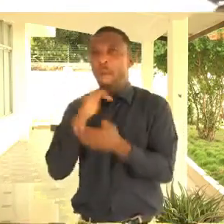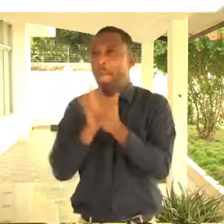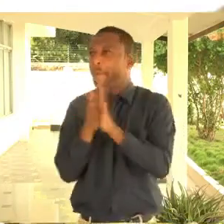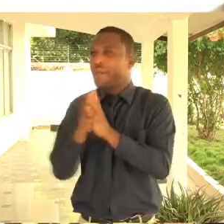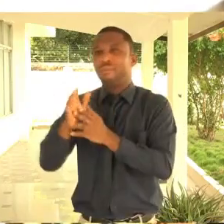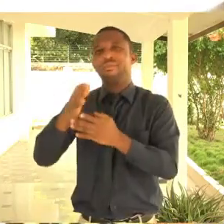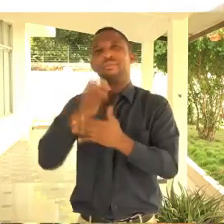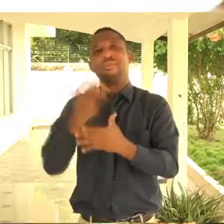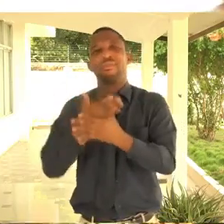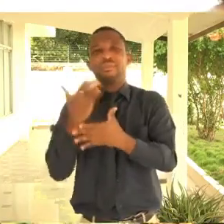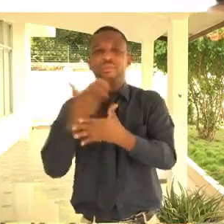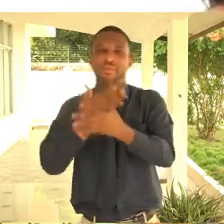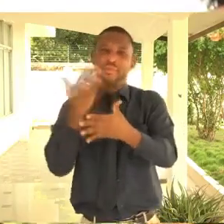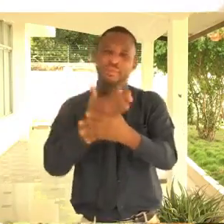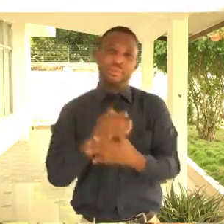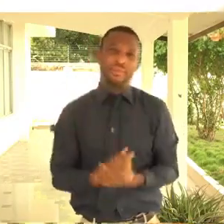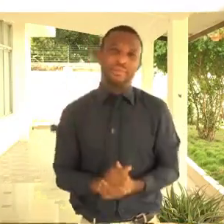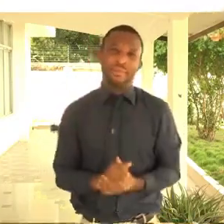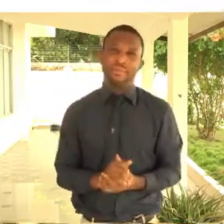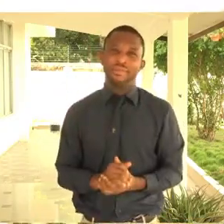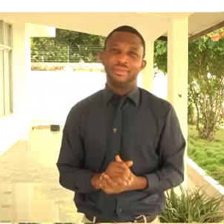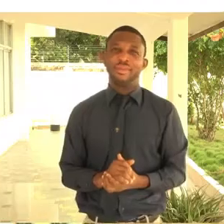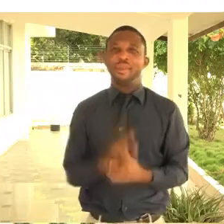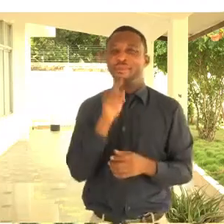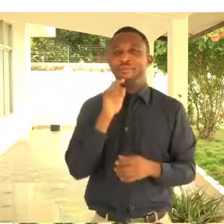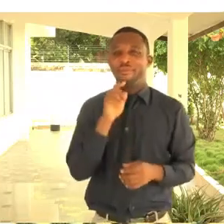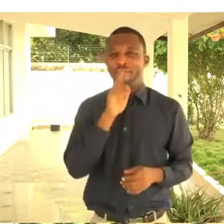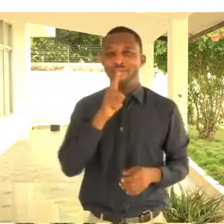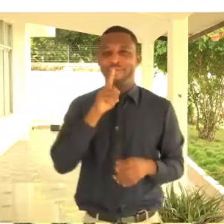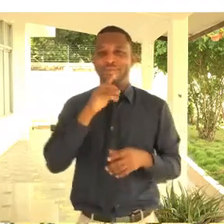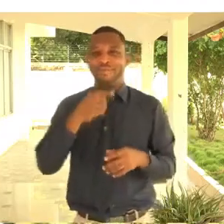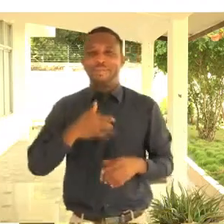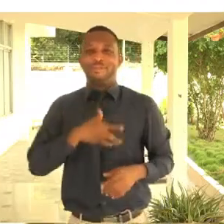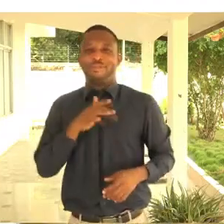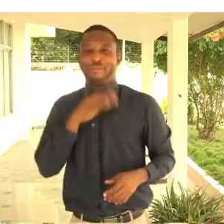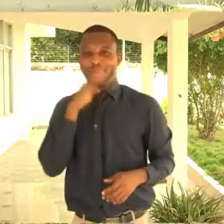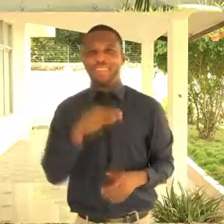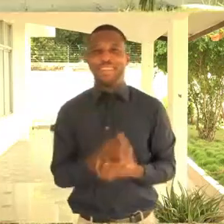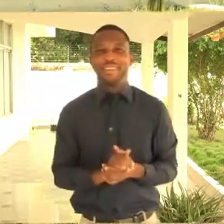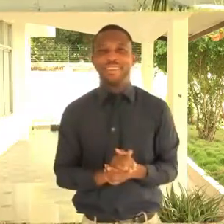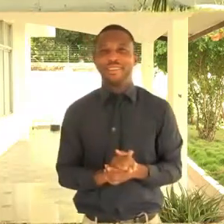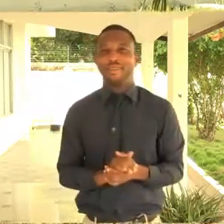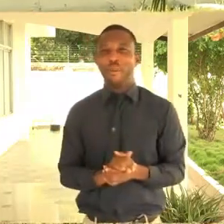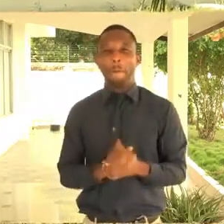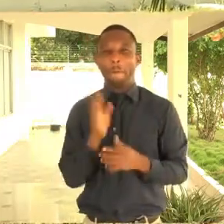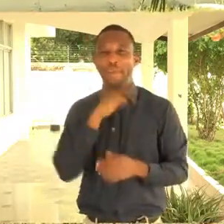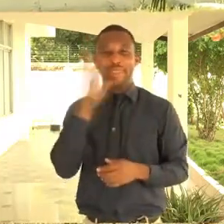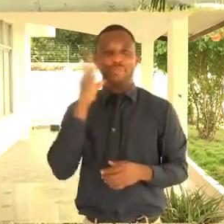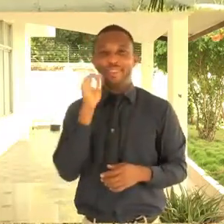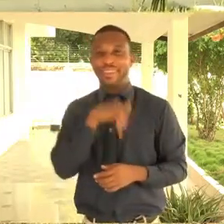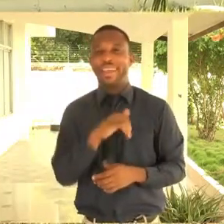distracted. So it was kind of flopped. I really messed up. There was this